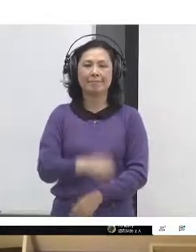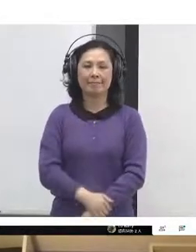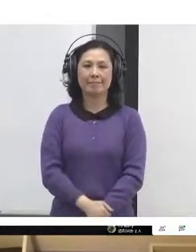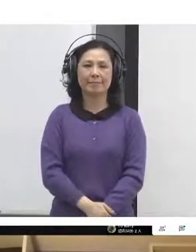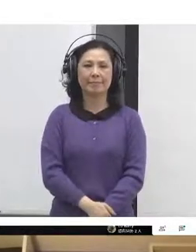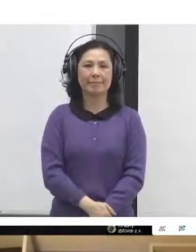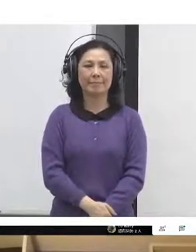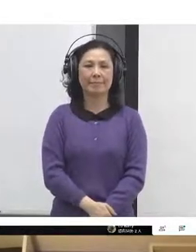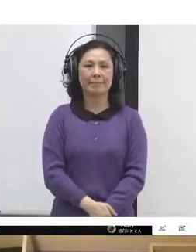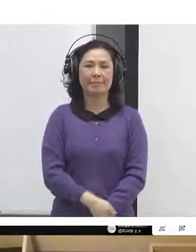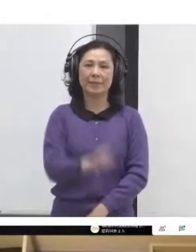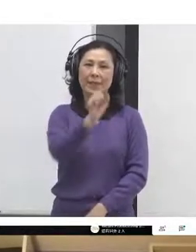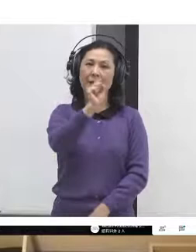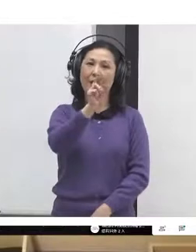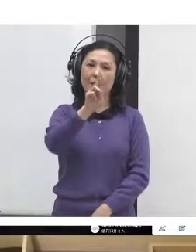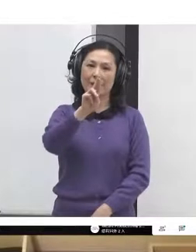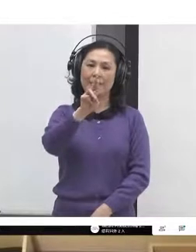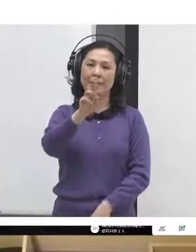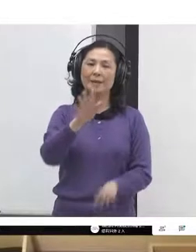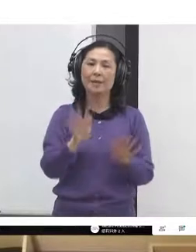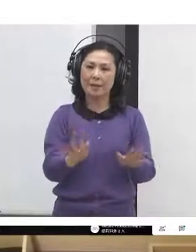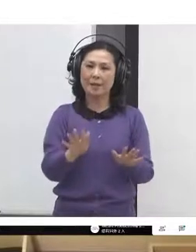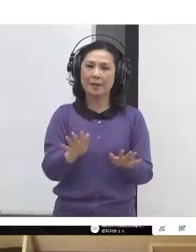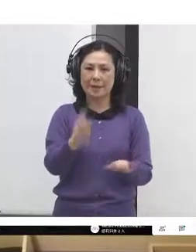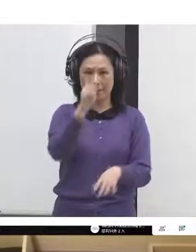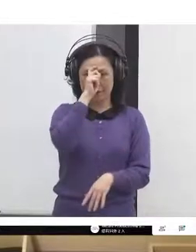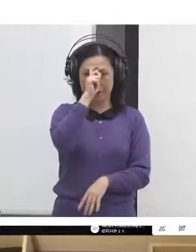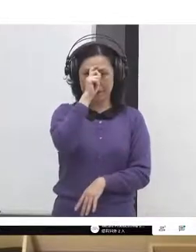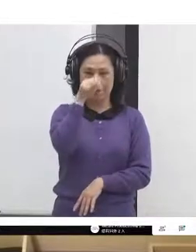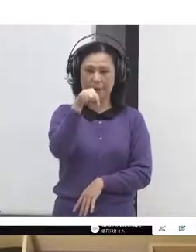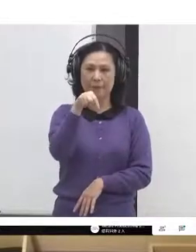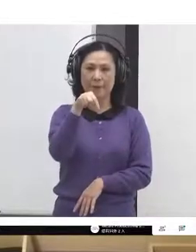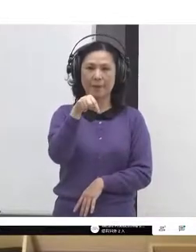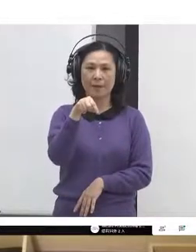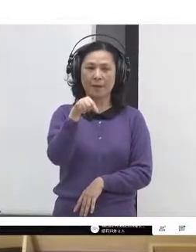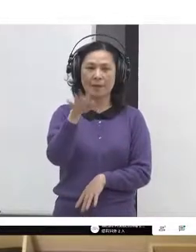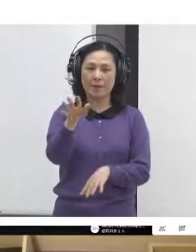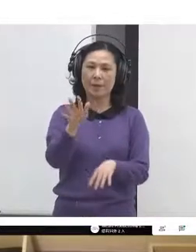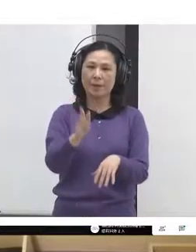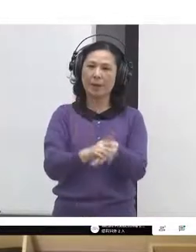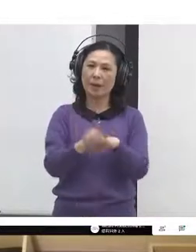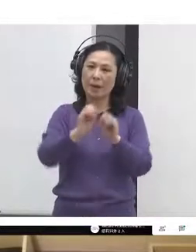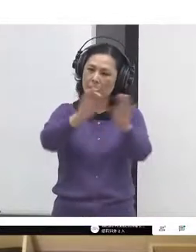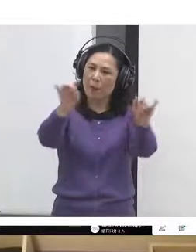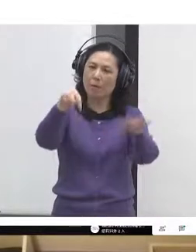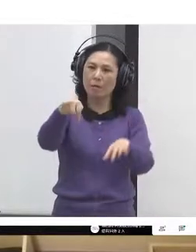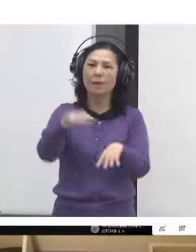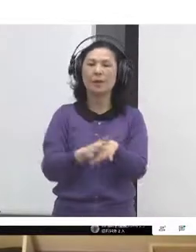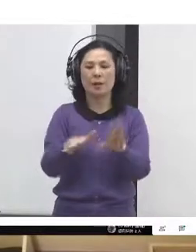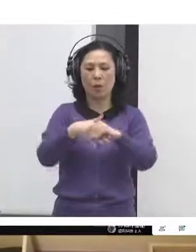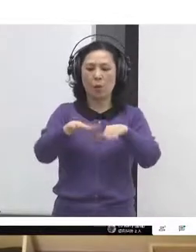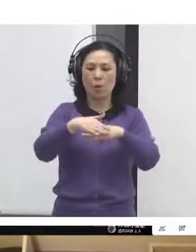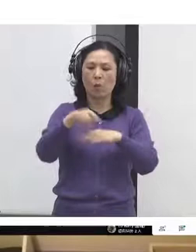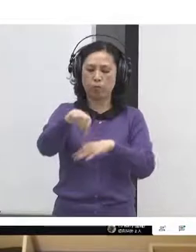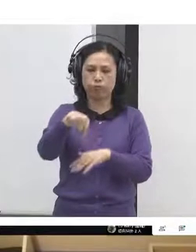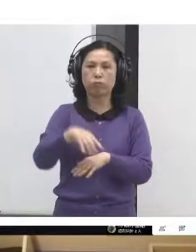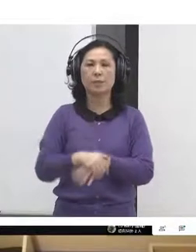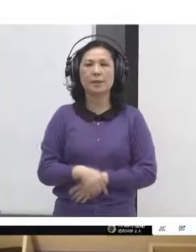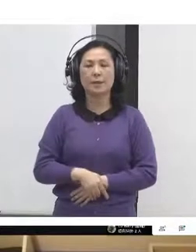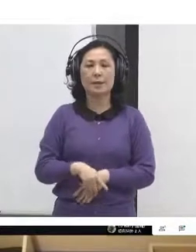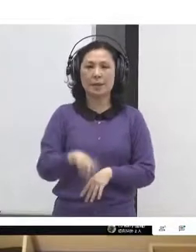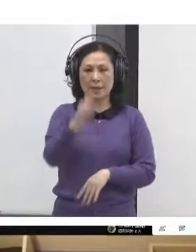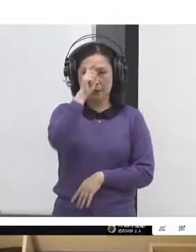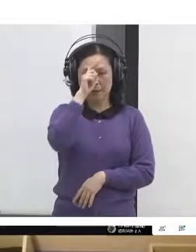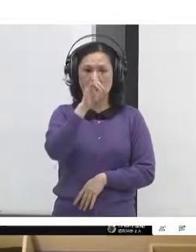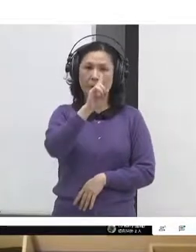about what's needed in the culture. And we're asserting that the DNA of our outdated democratic system is